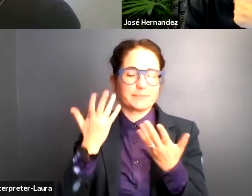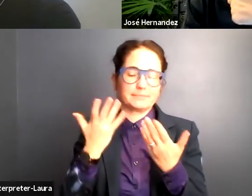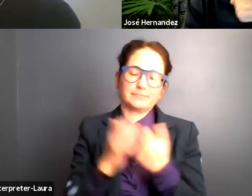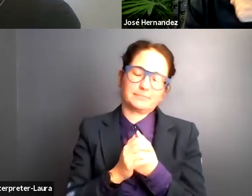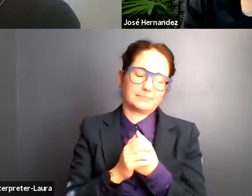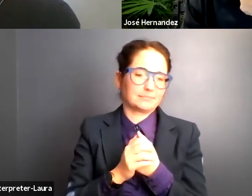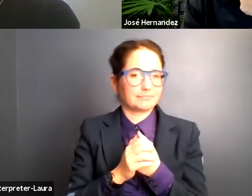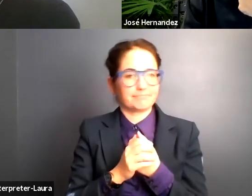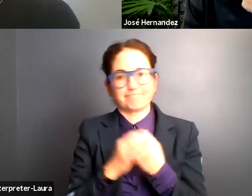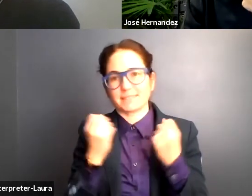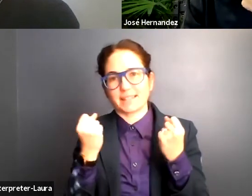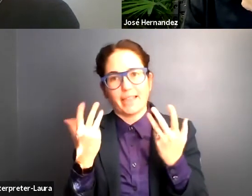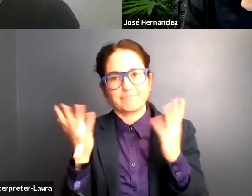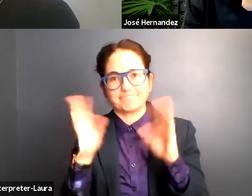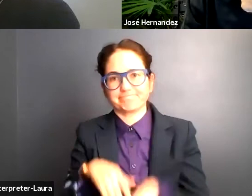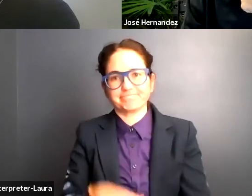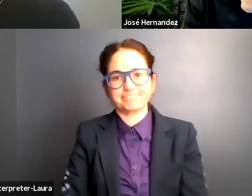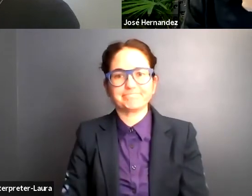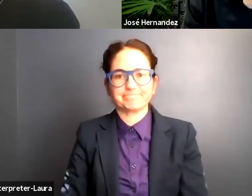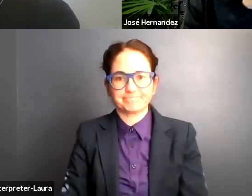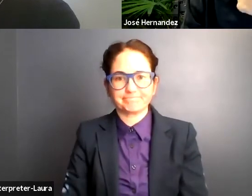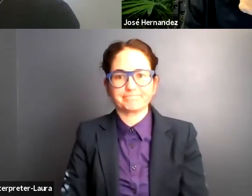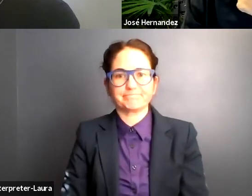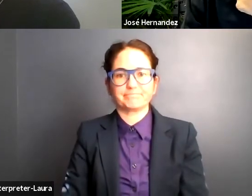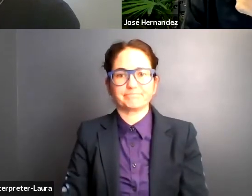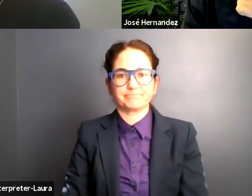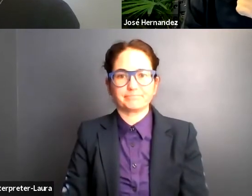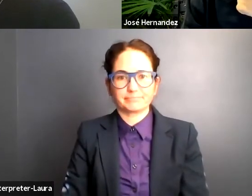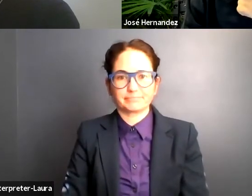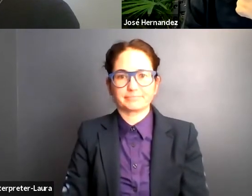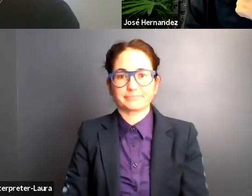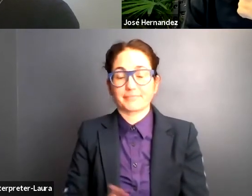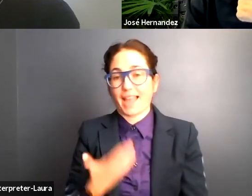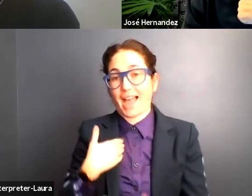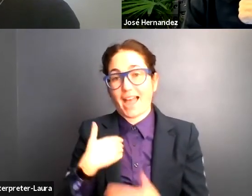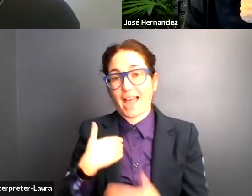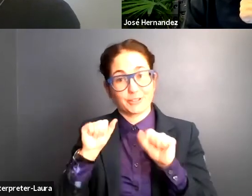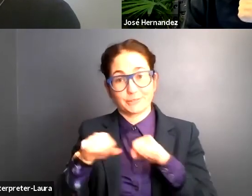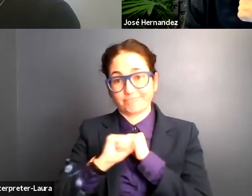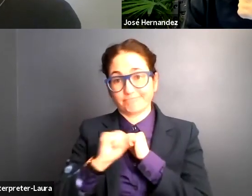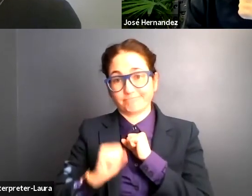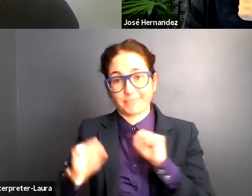it's a lot. So, and again, I could continue.